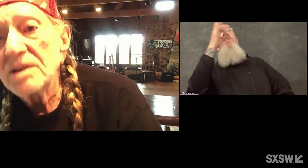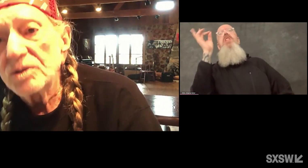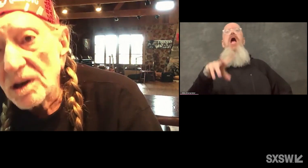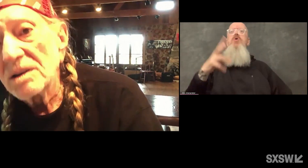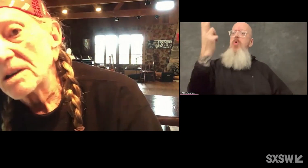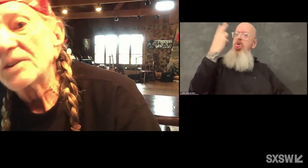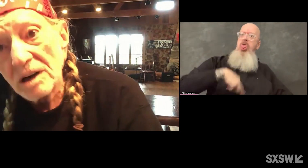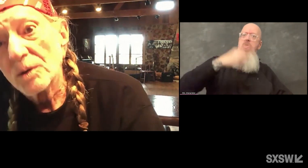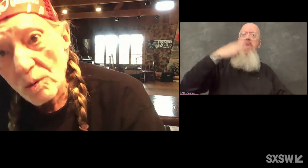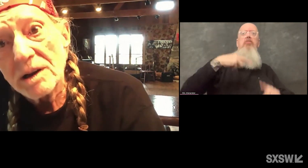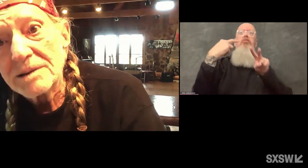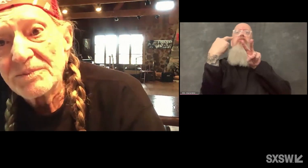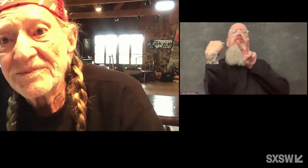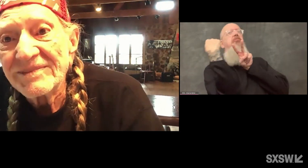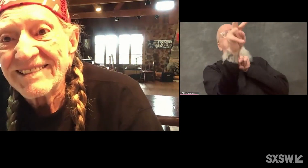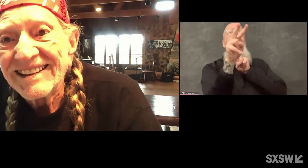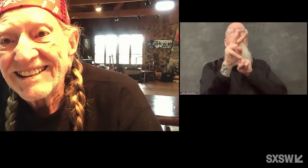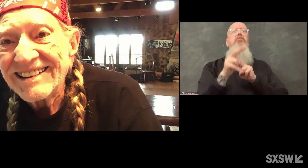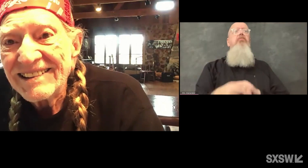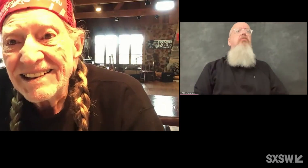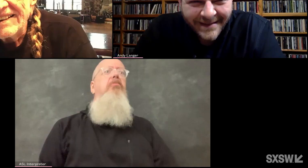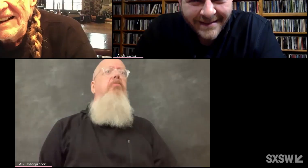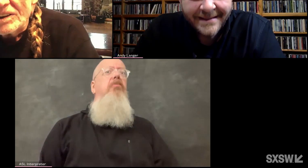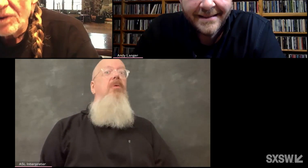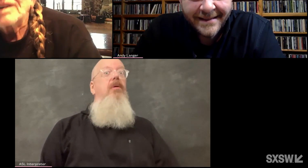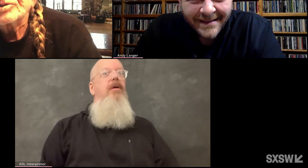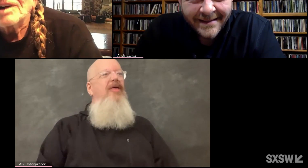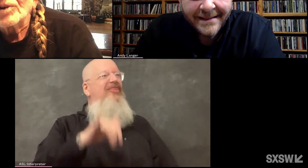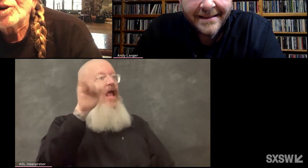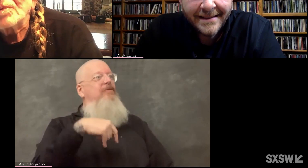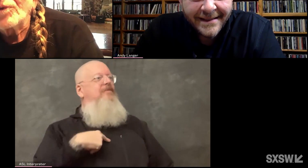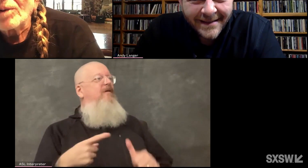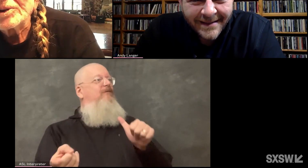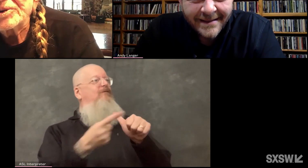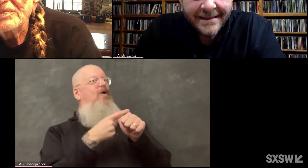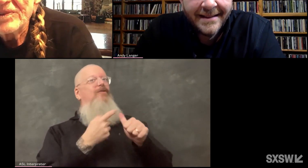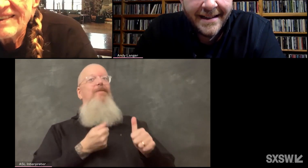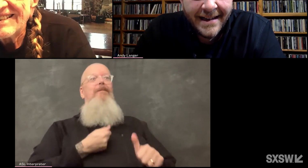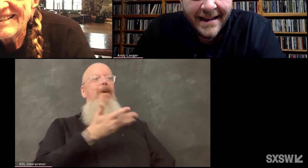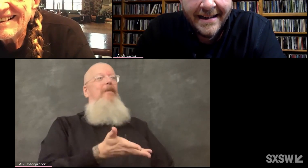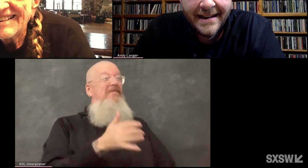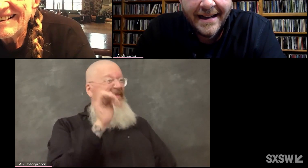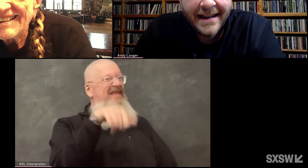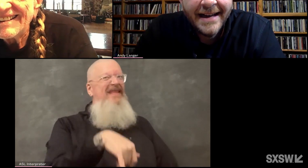the looks of me, you can look the other way. So that was my first performance.